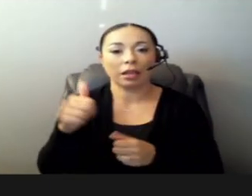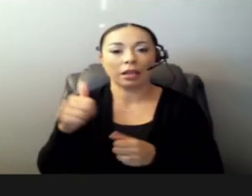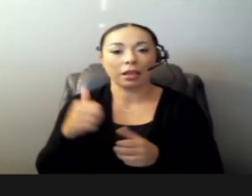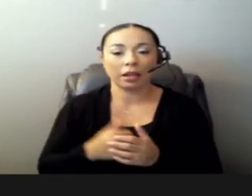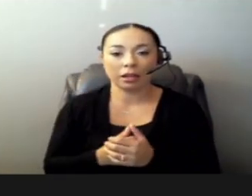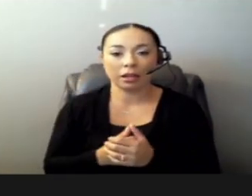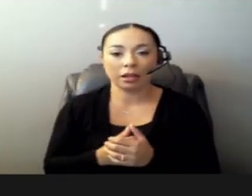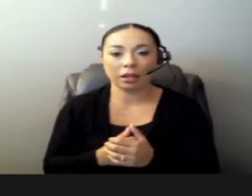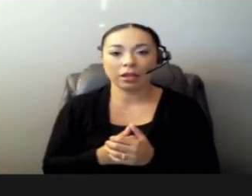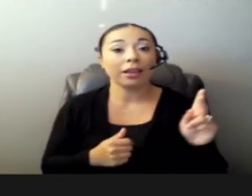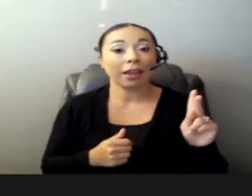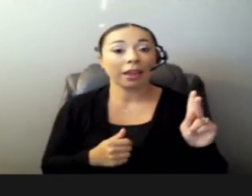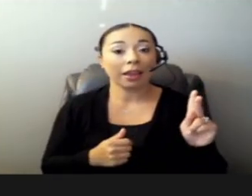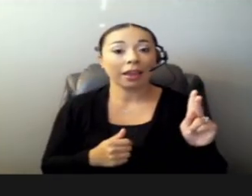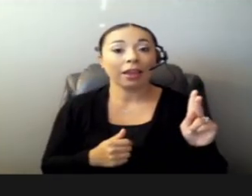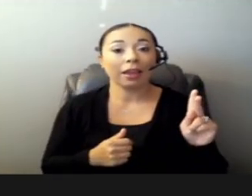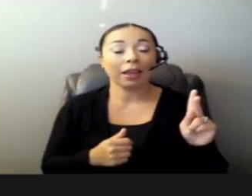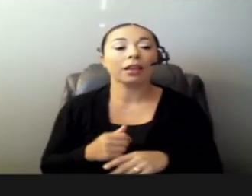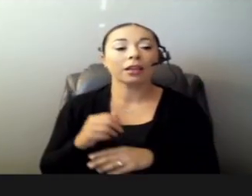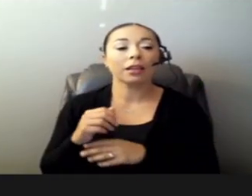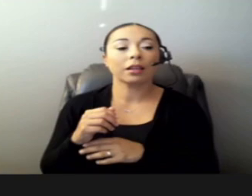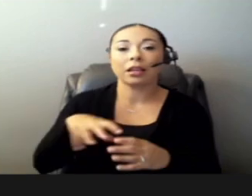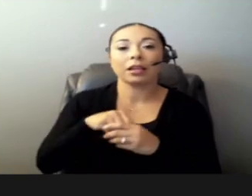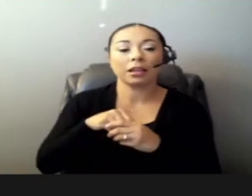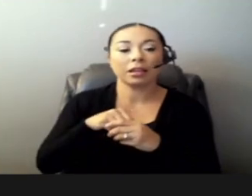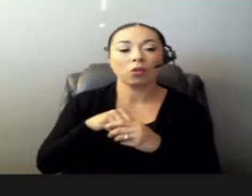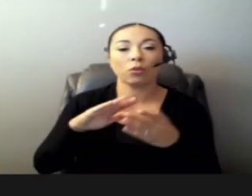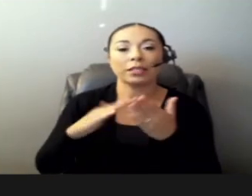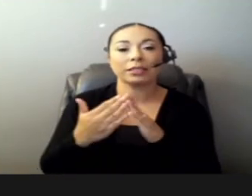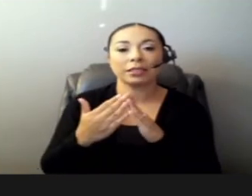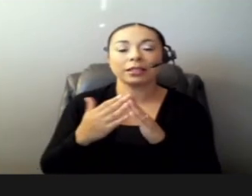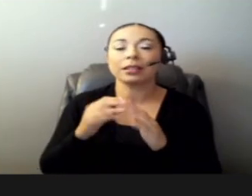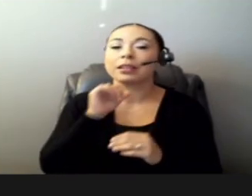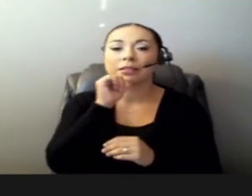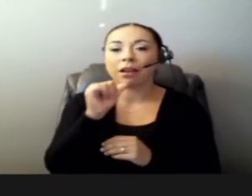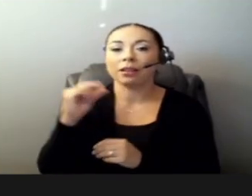Incorporated City Other Than San Antonio